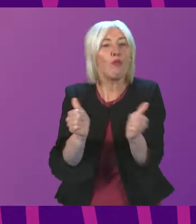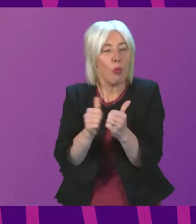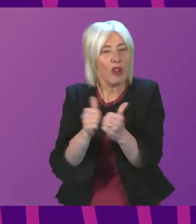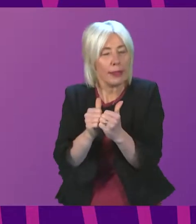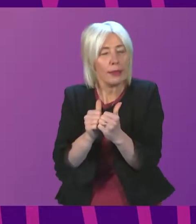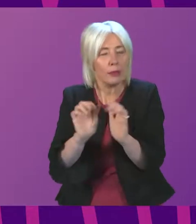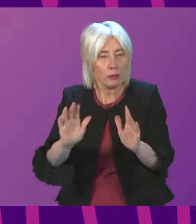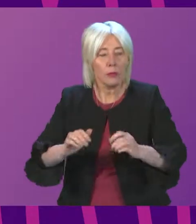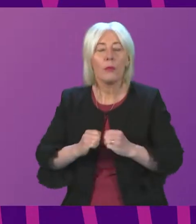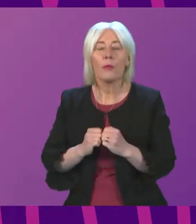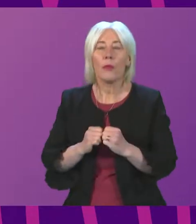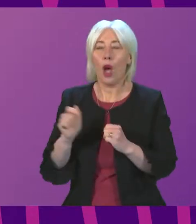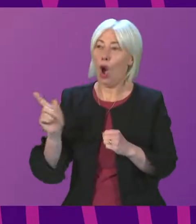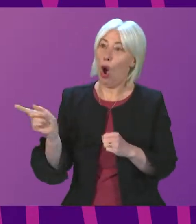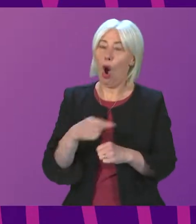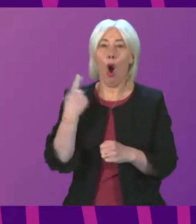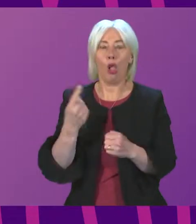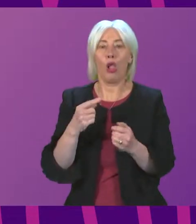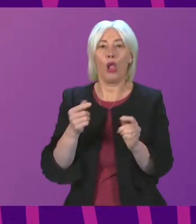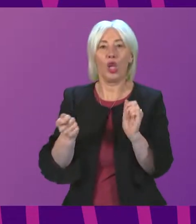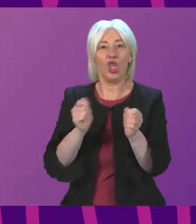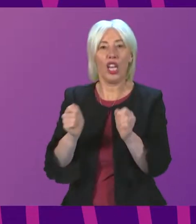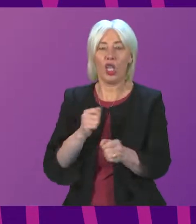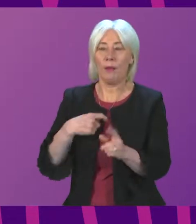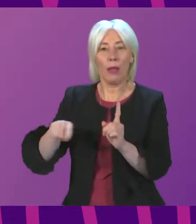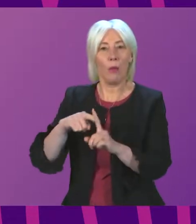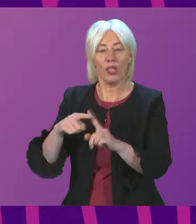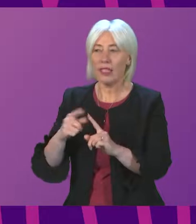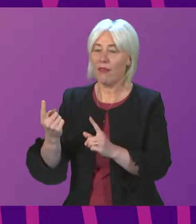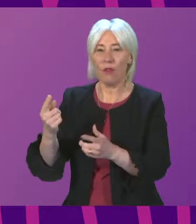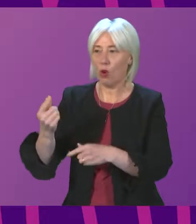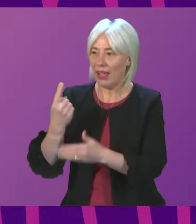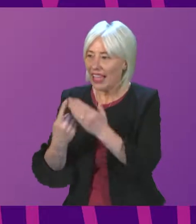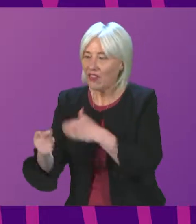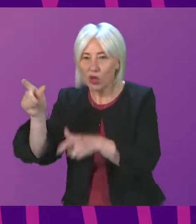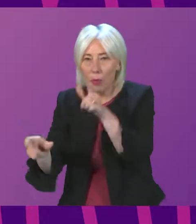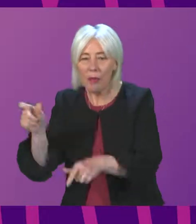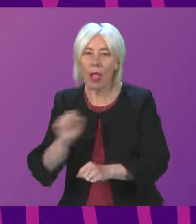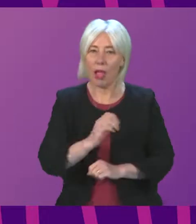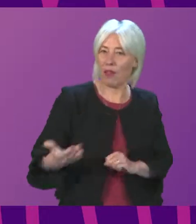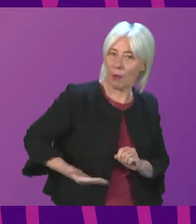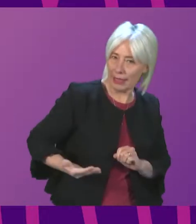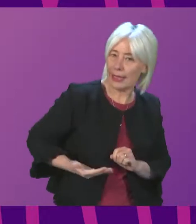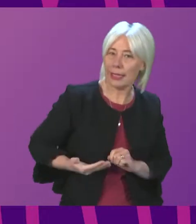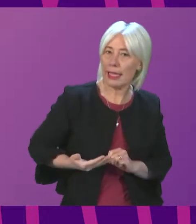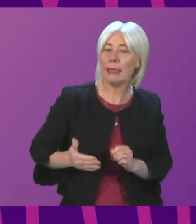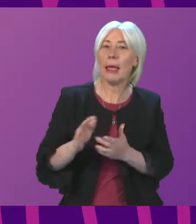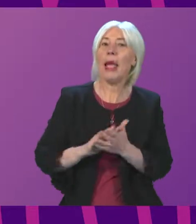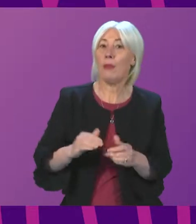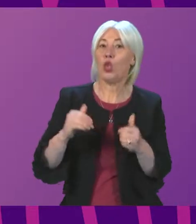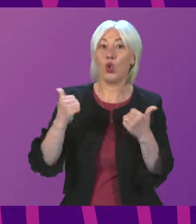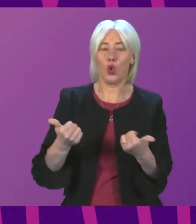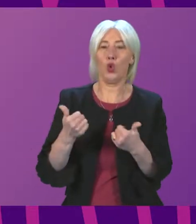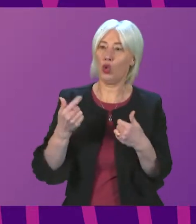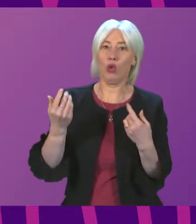These changes have all, I'm sure, been very positive for individuals and for businesses. And they mean that we are on a good track